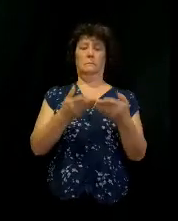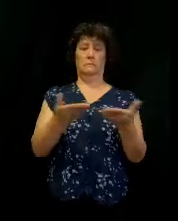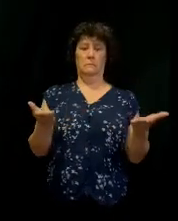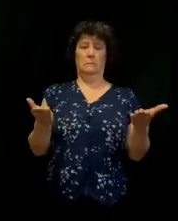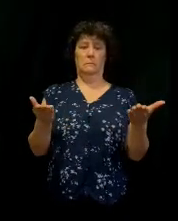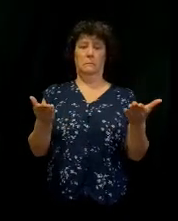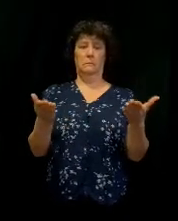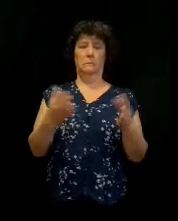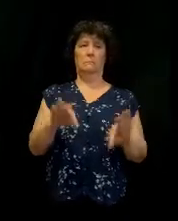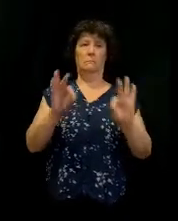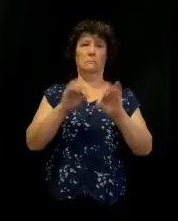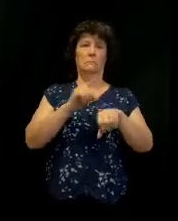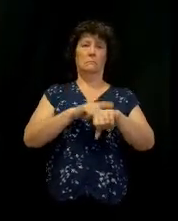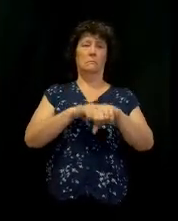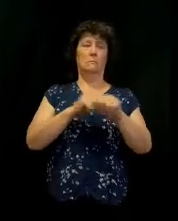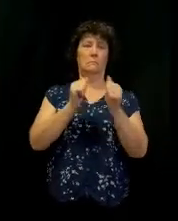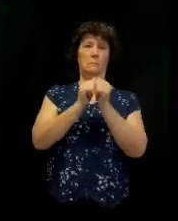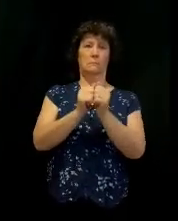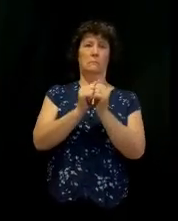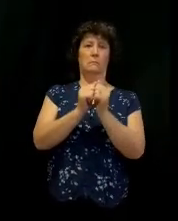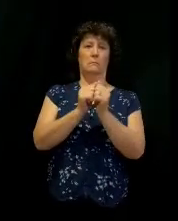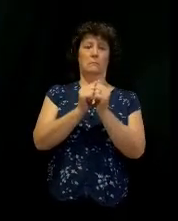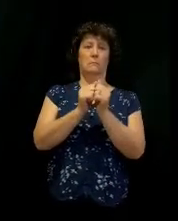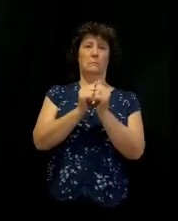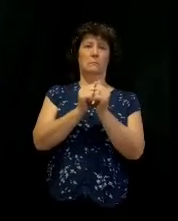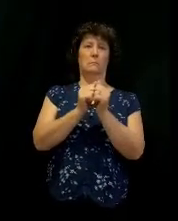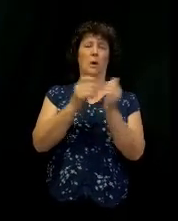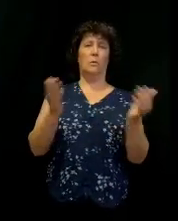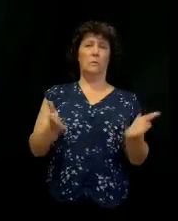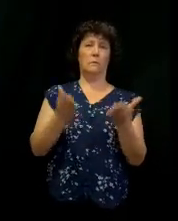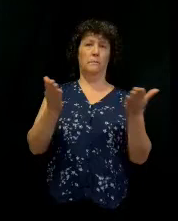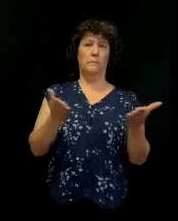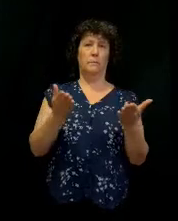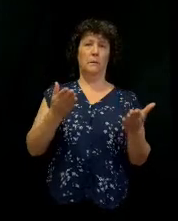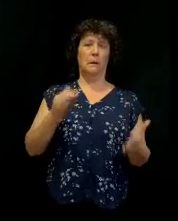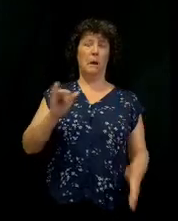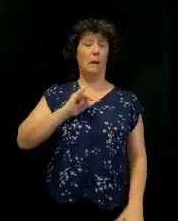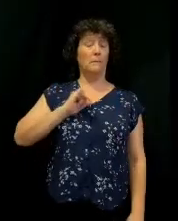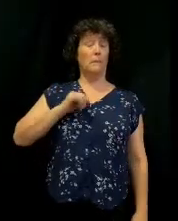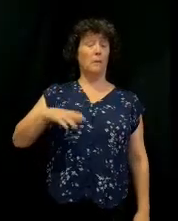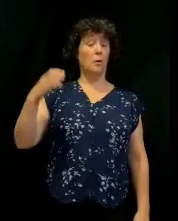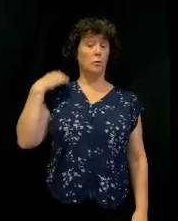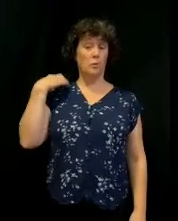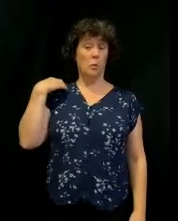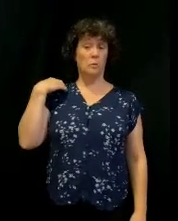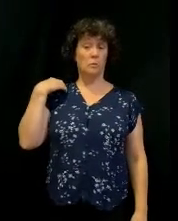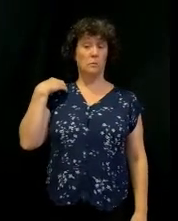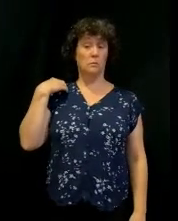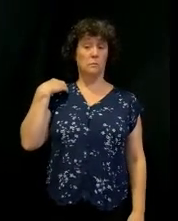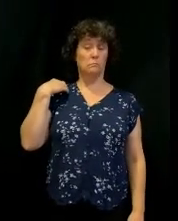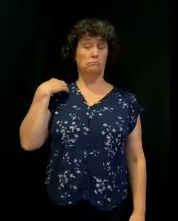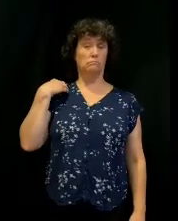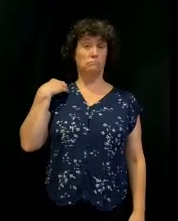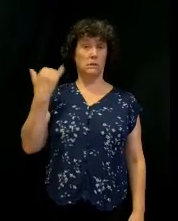Value our time together as a church. And I know you do. But I want to encourage you. I'm a coach today. Right? I'm always a coach.